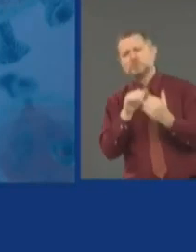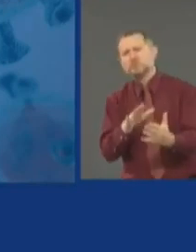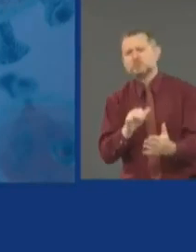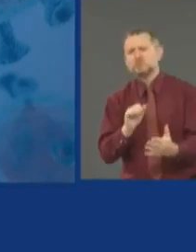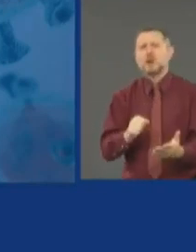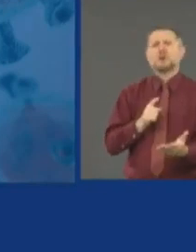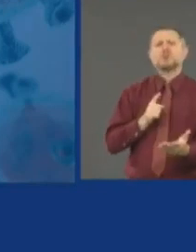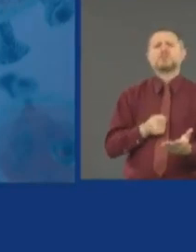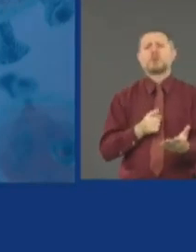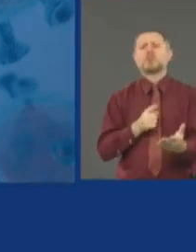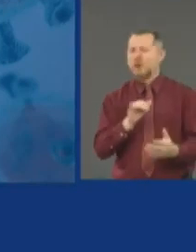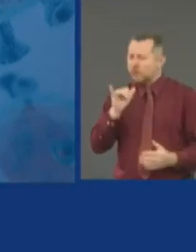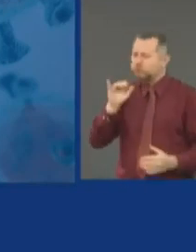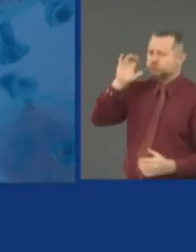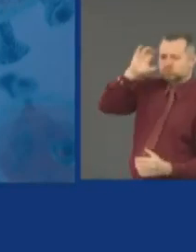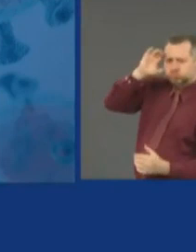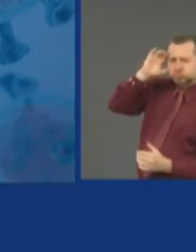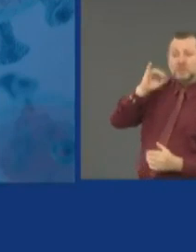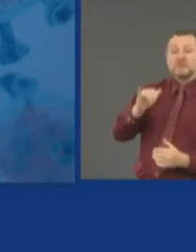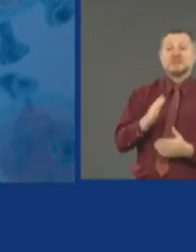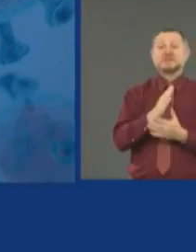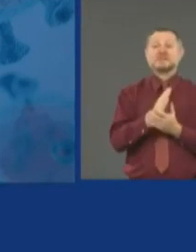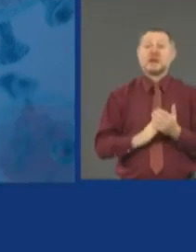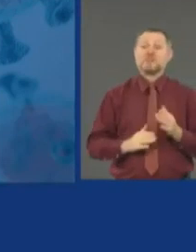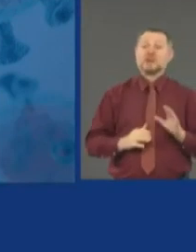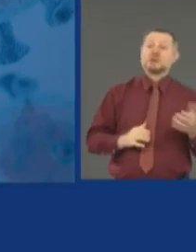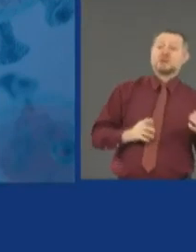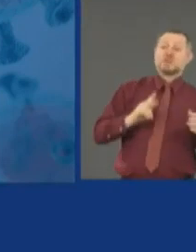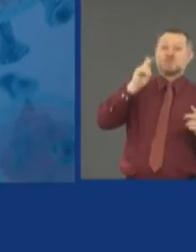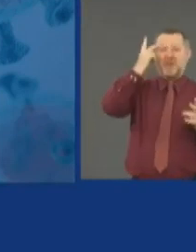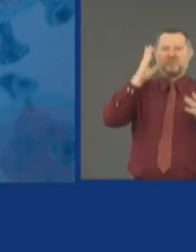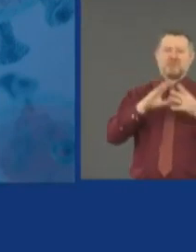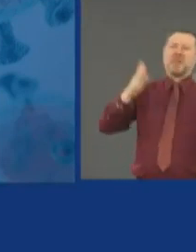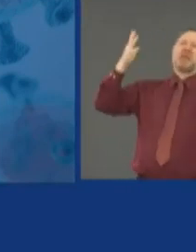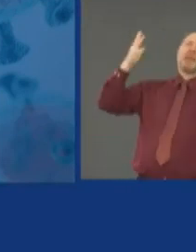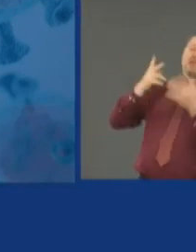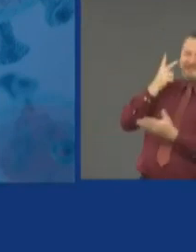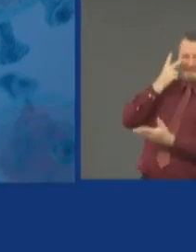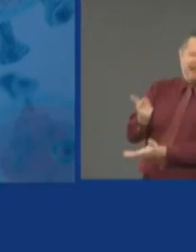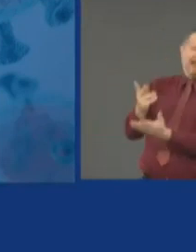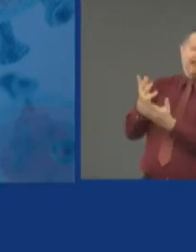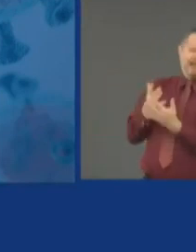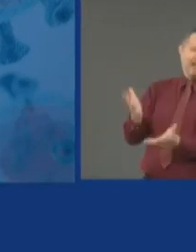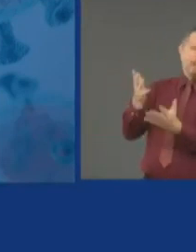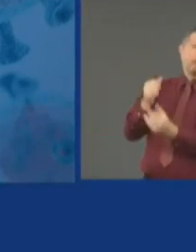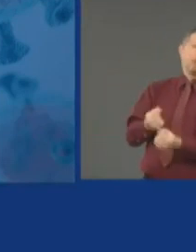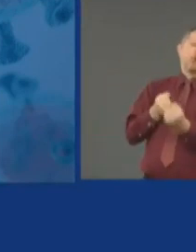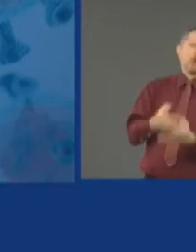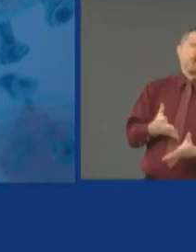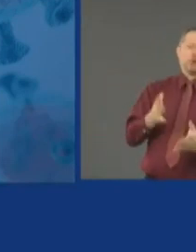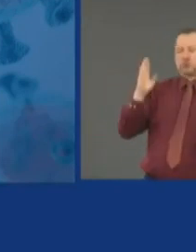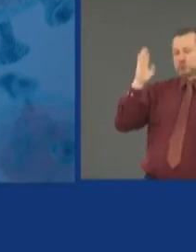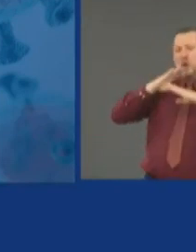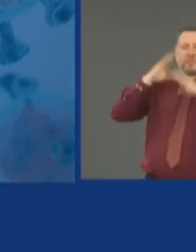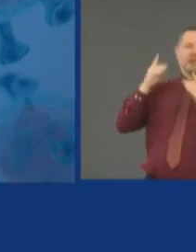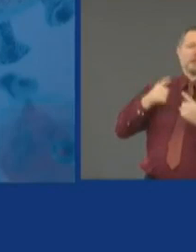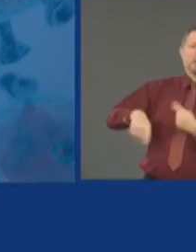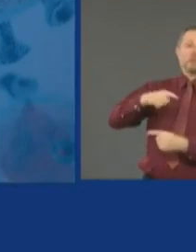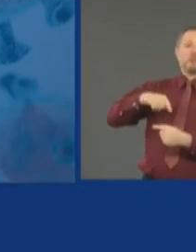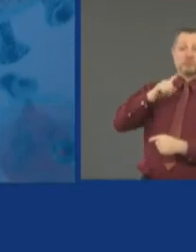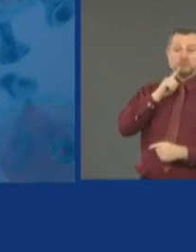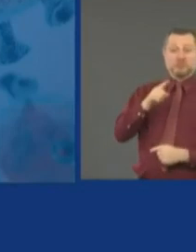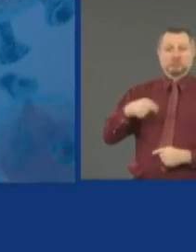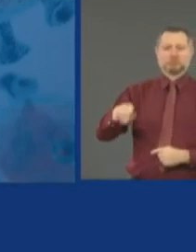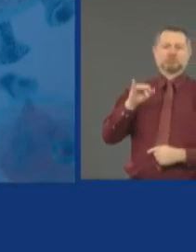want to say, well, these protesters are just rabble rousers. They're just criminals. They're not. They're young people. They're